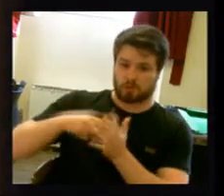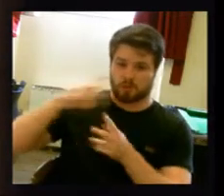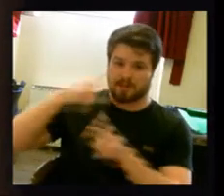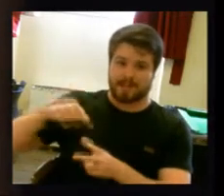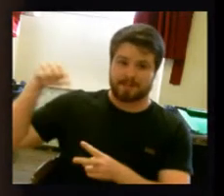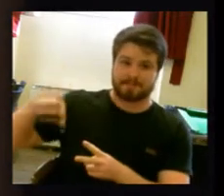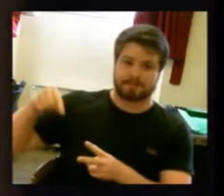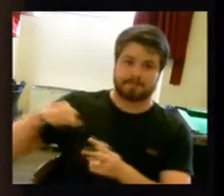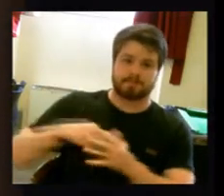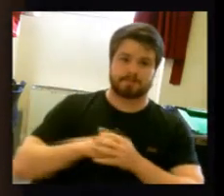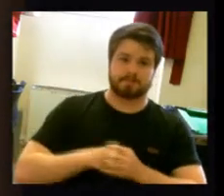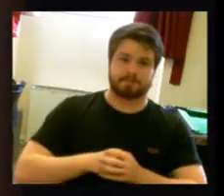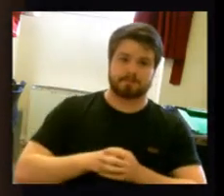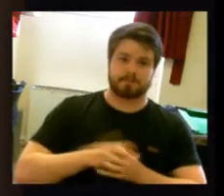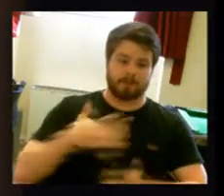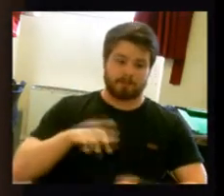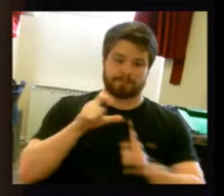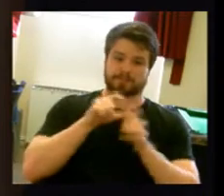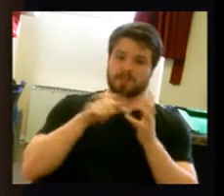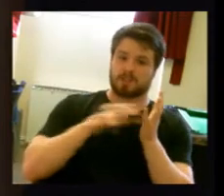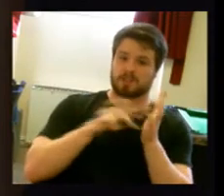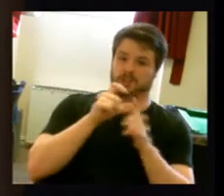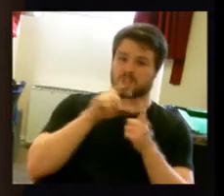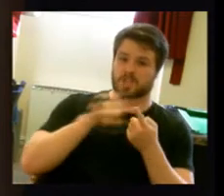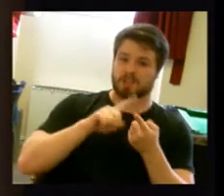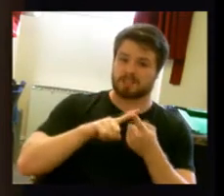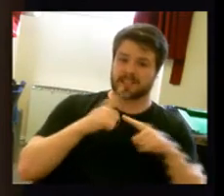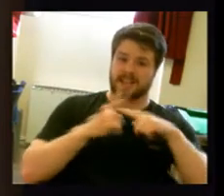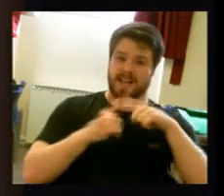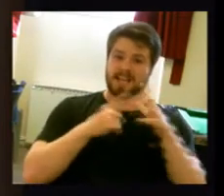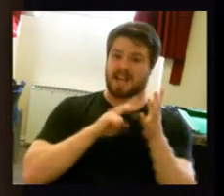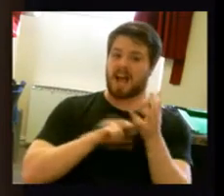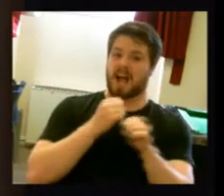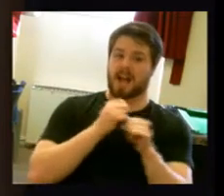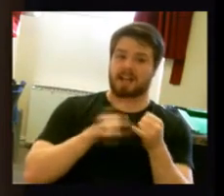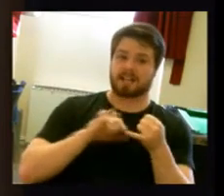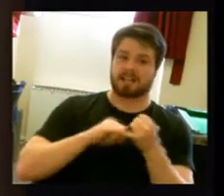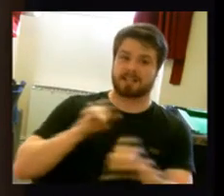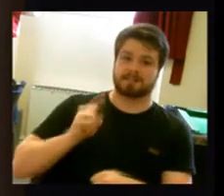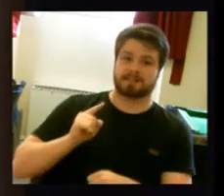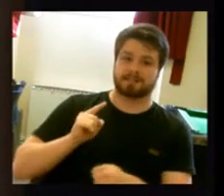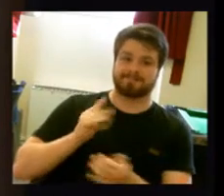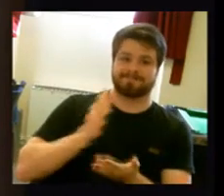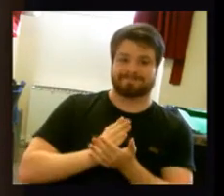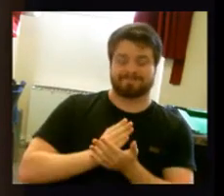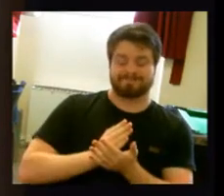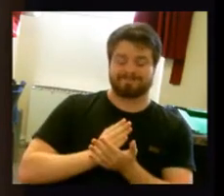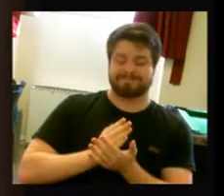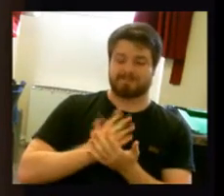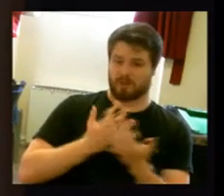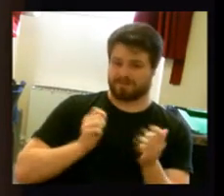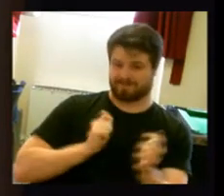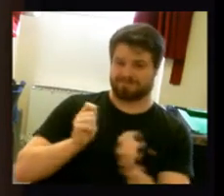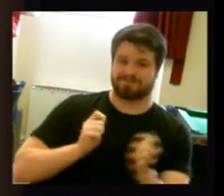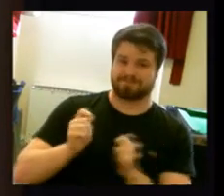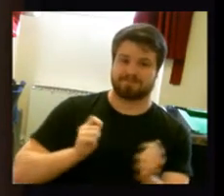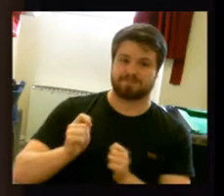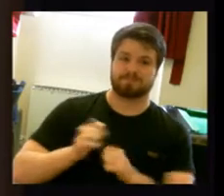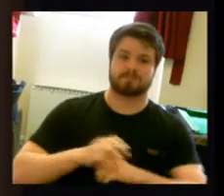treatments. The changes mean that, for example, if you're looking for a scheduled operation,